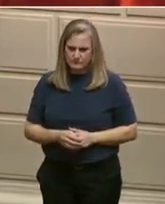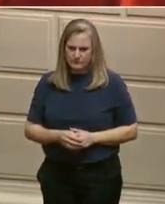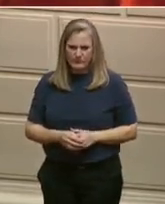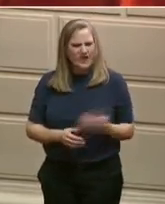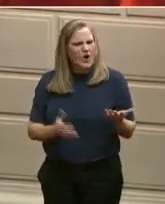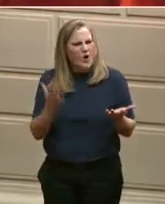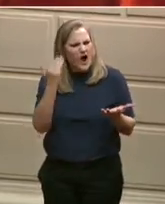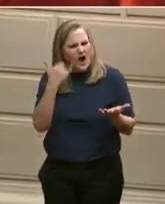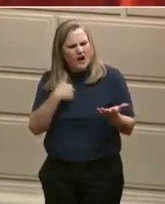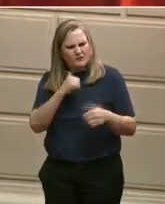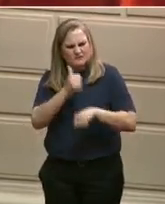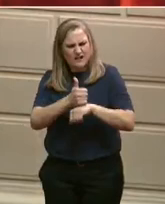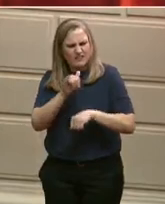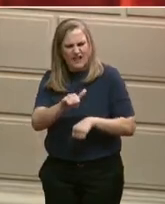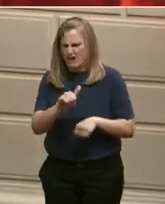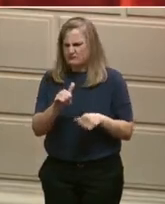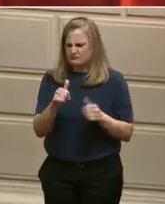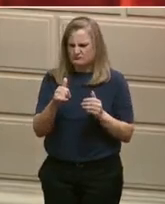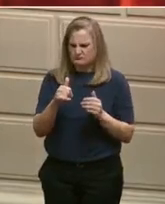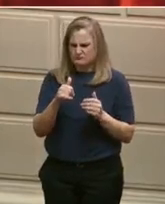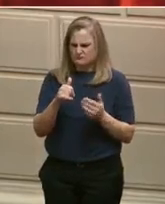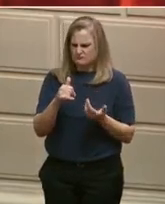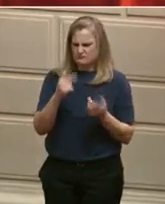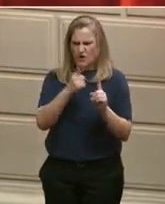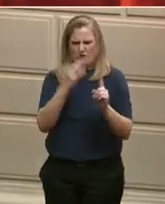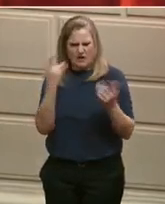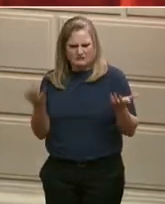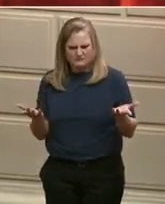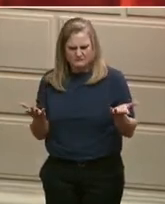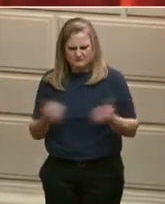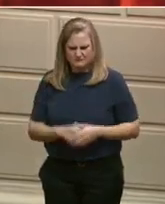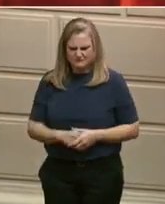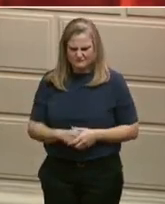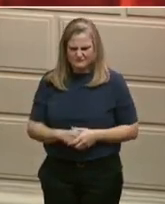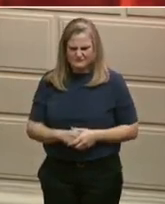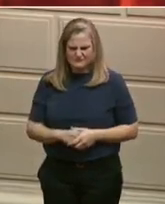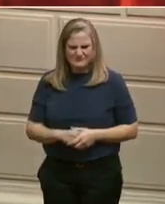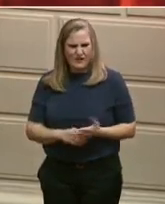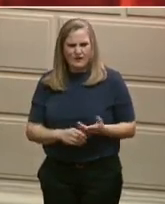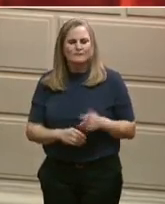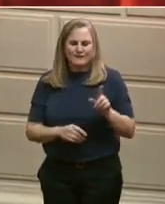Every day, the painter would get up, ready to start. Then he'd think,